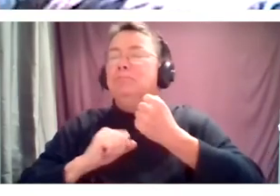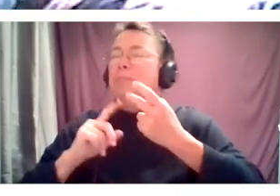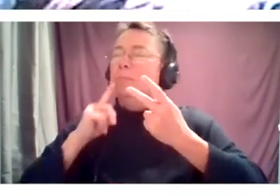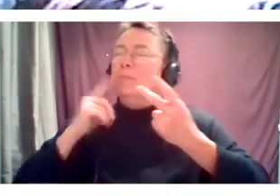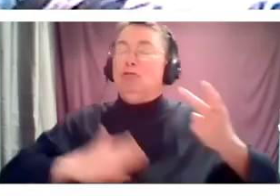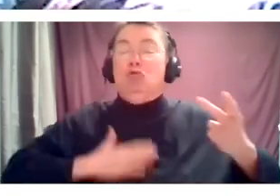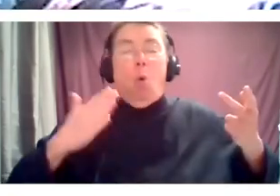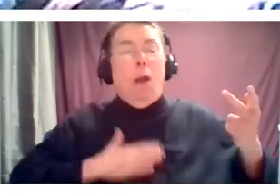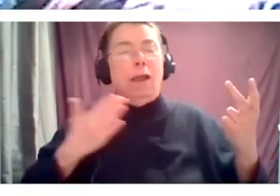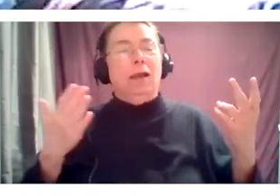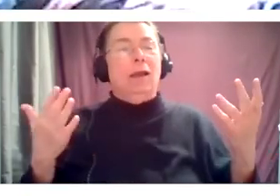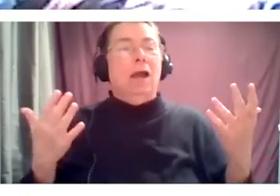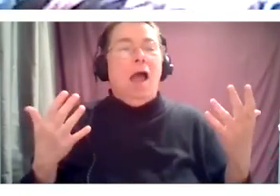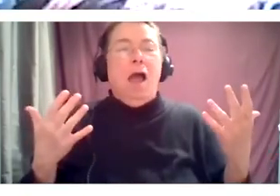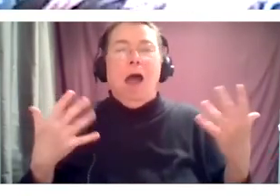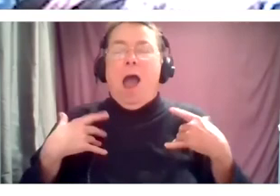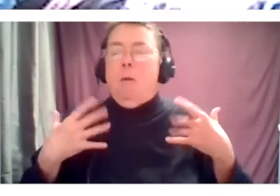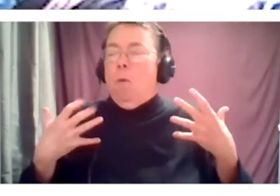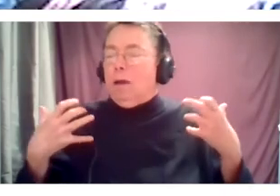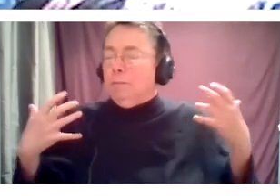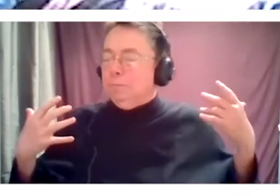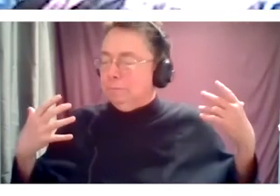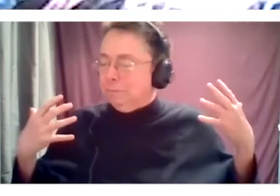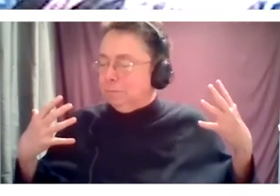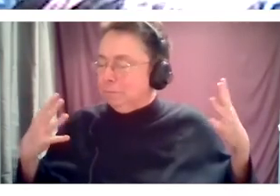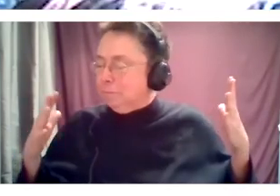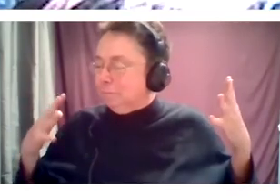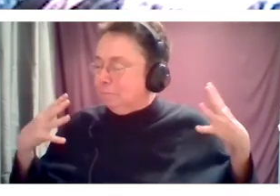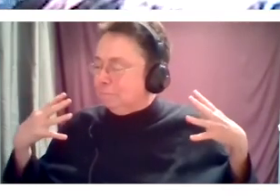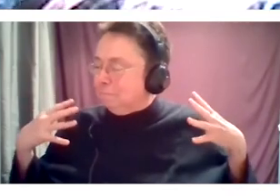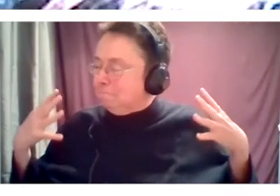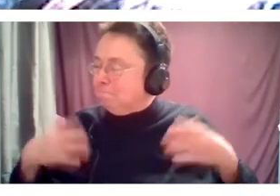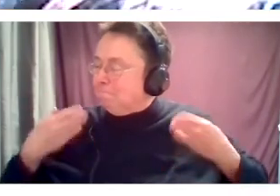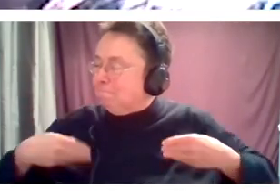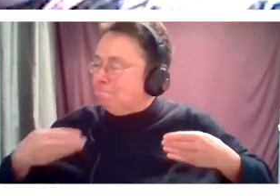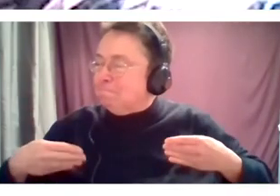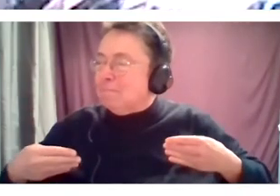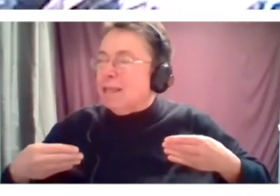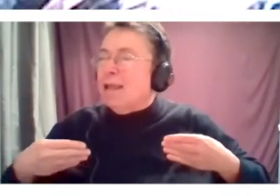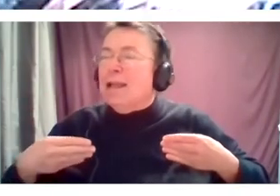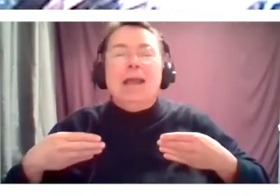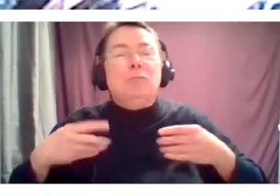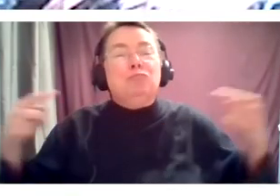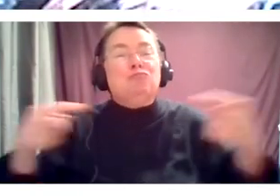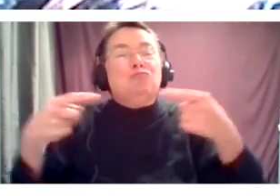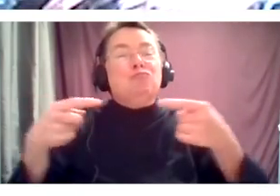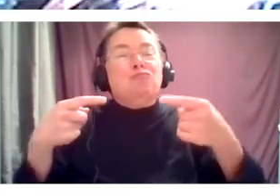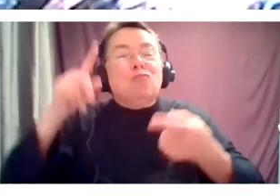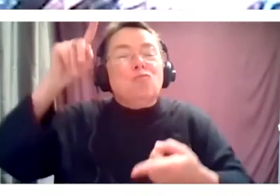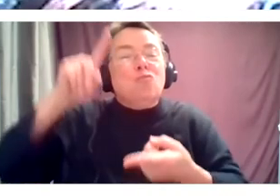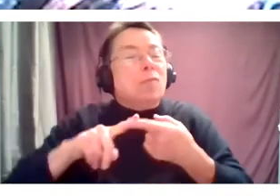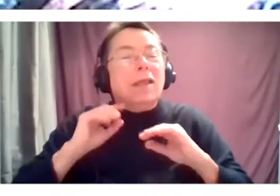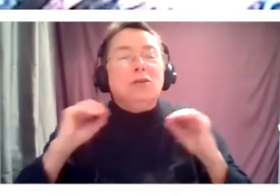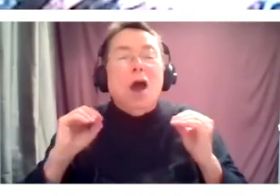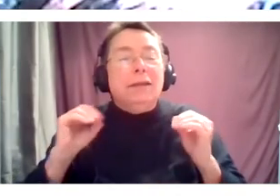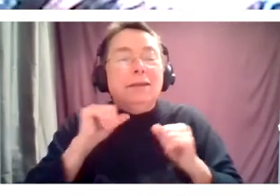uh, and not harming, not harming, um,